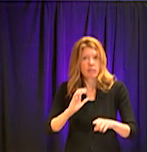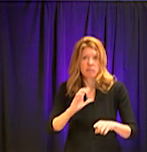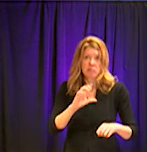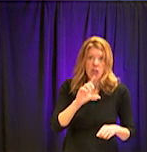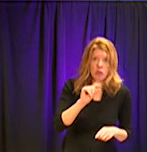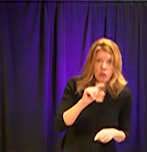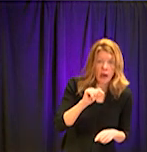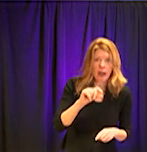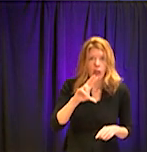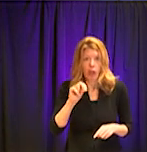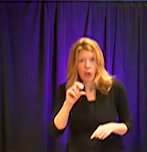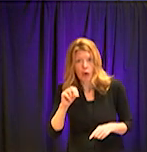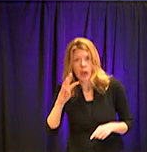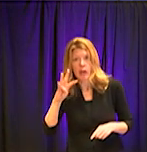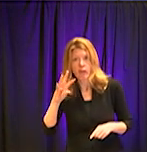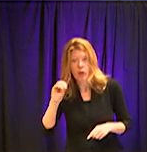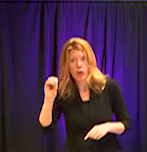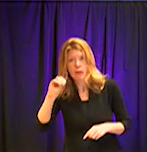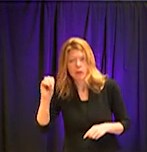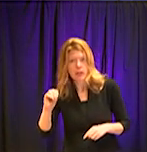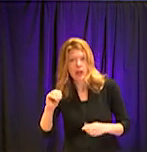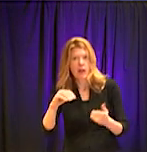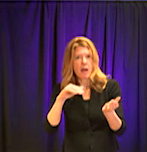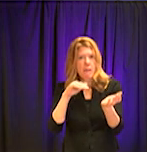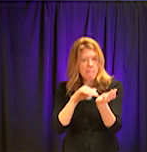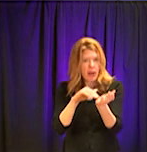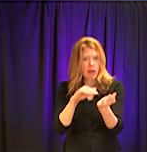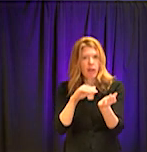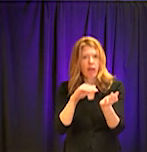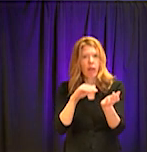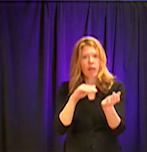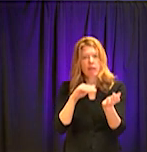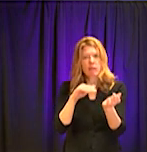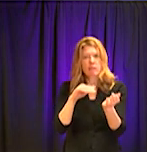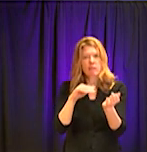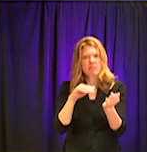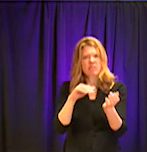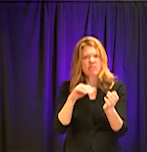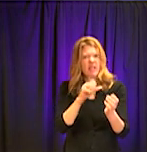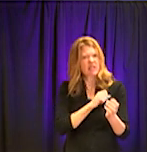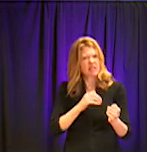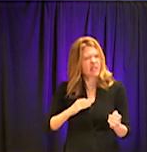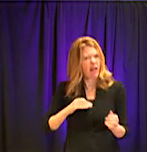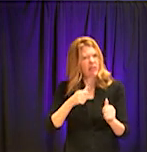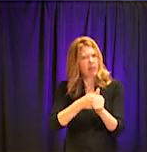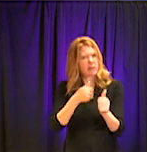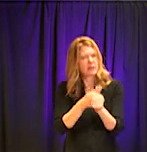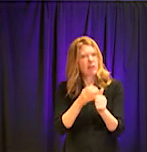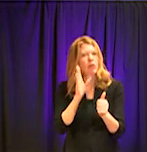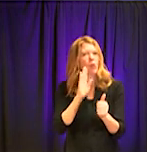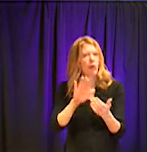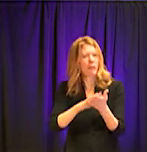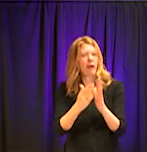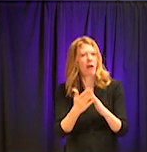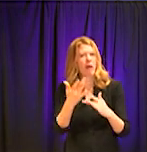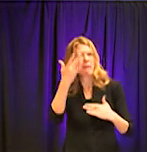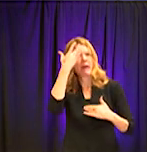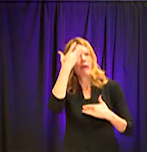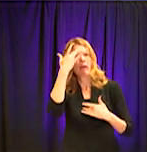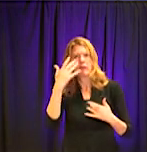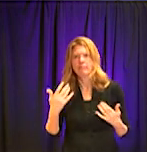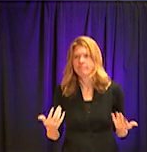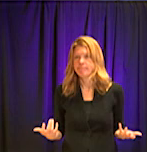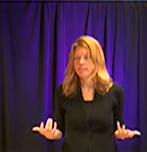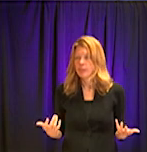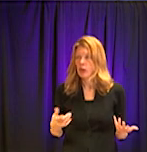maybe as high as 40% of medical staff frontline will themselves get ill. So does it concern you